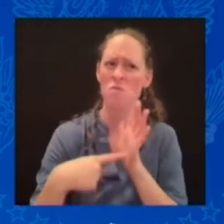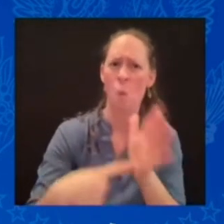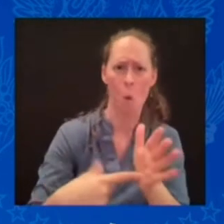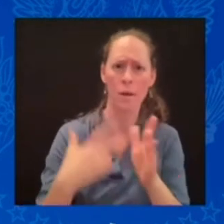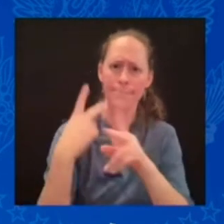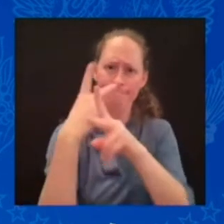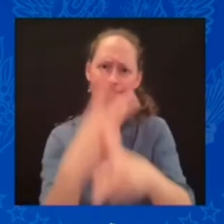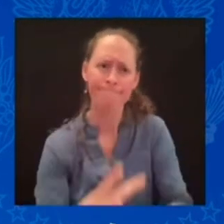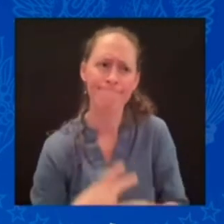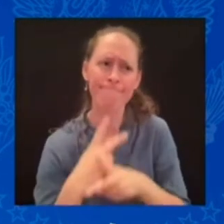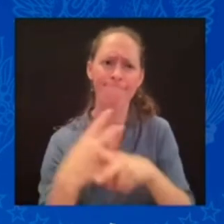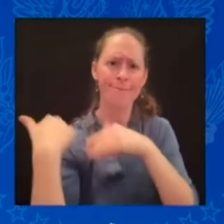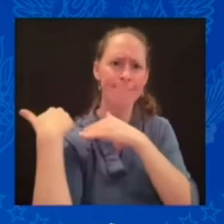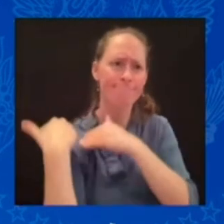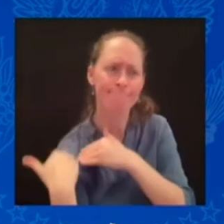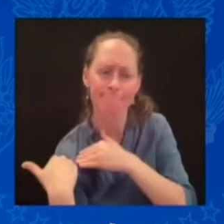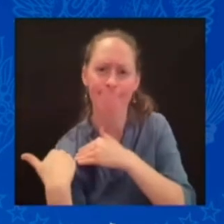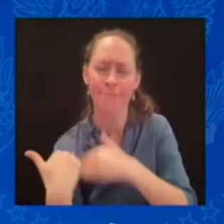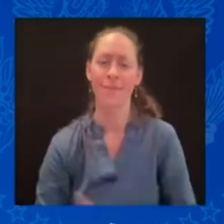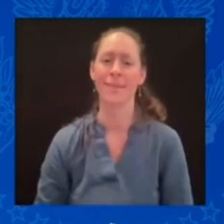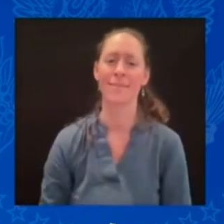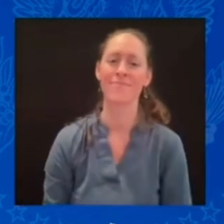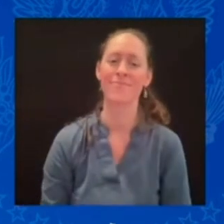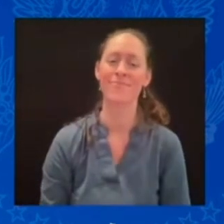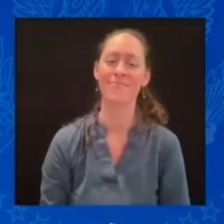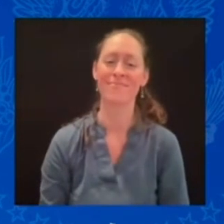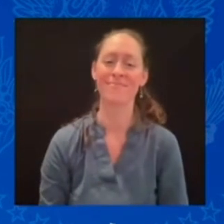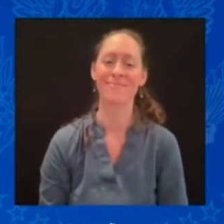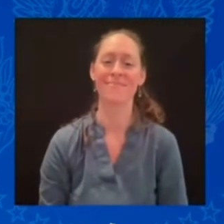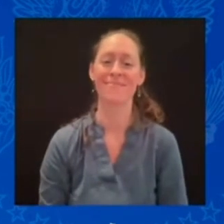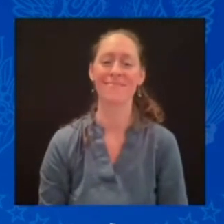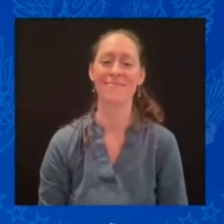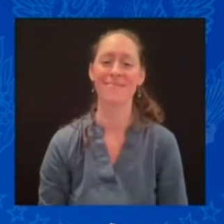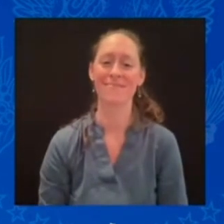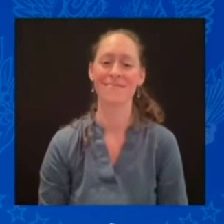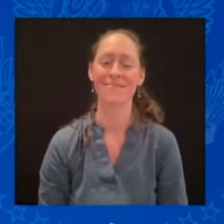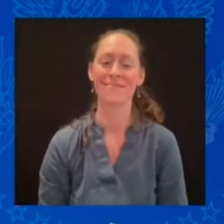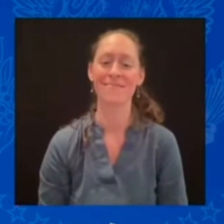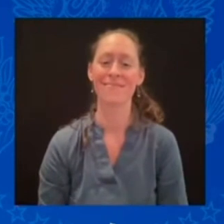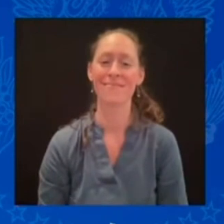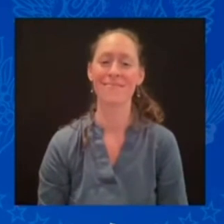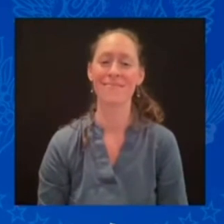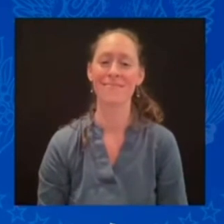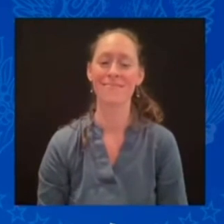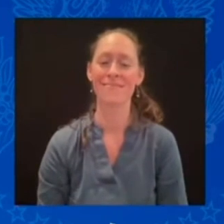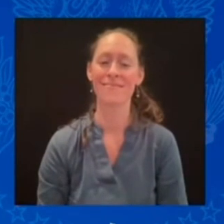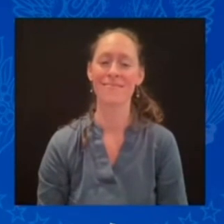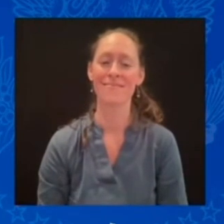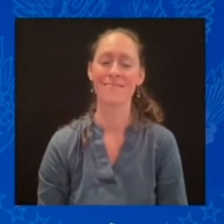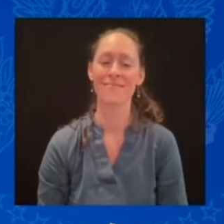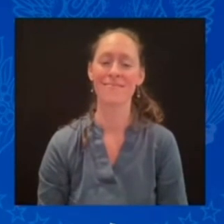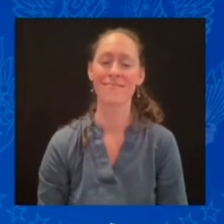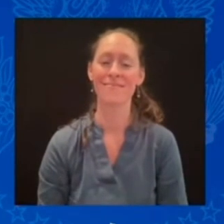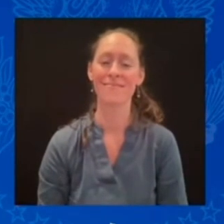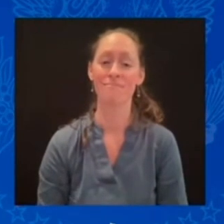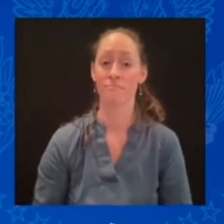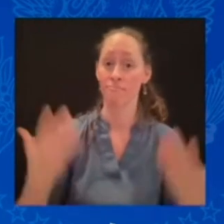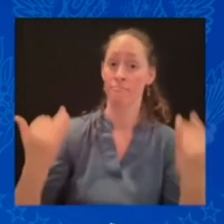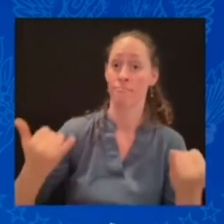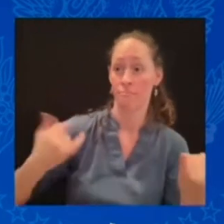to coordinate and cooperate with our knowledge and resources